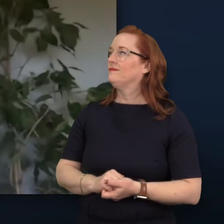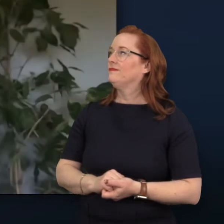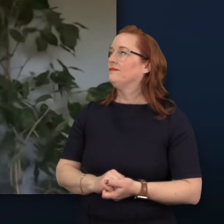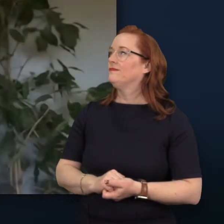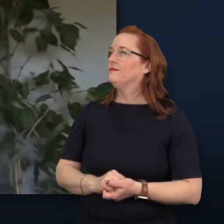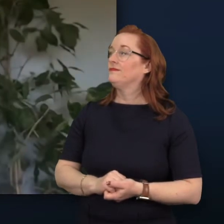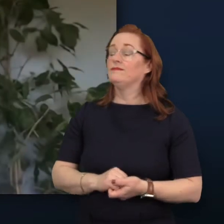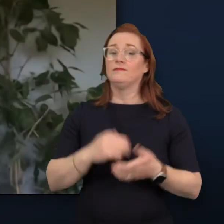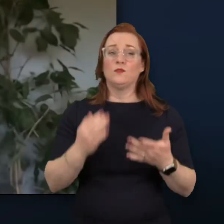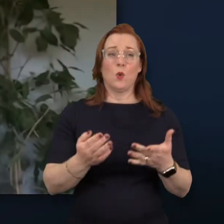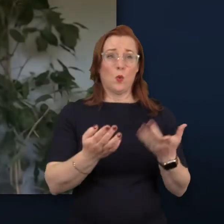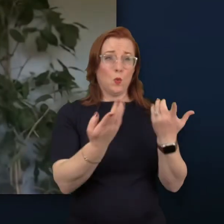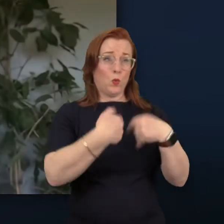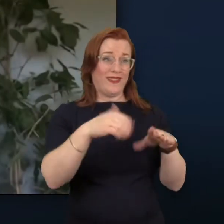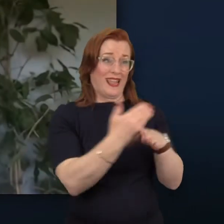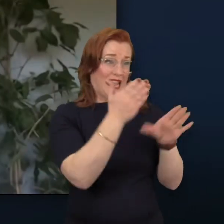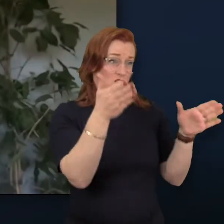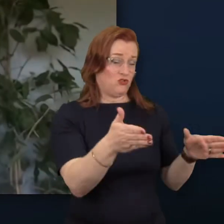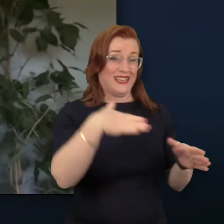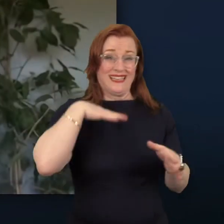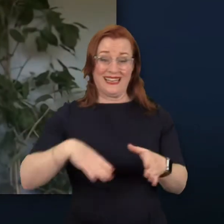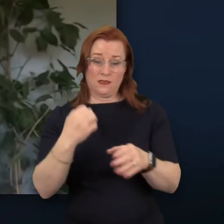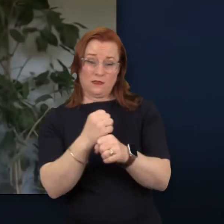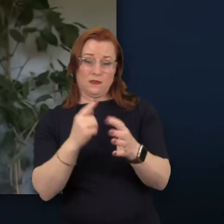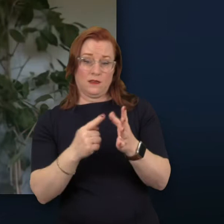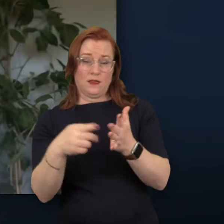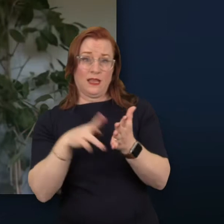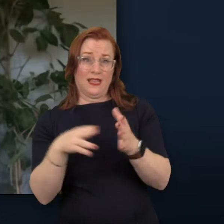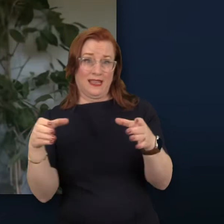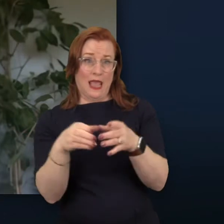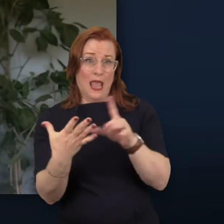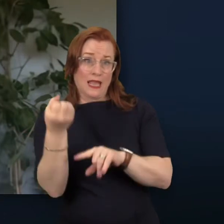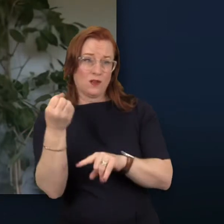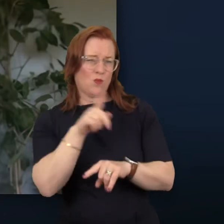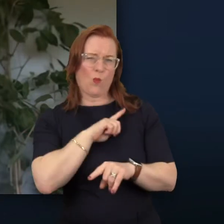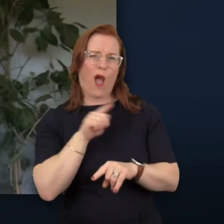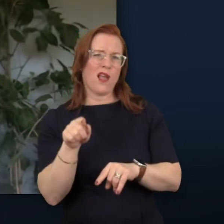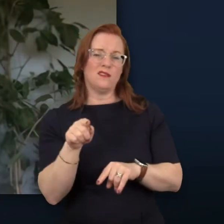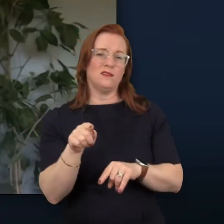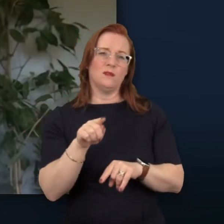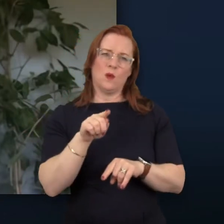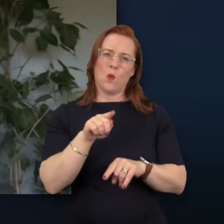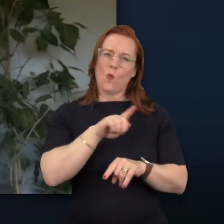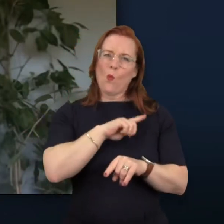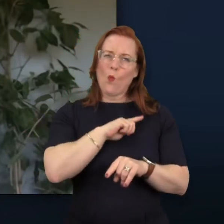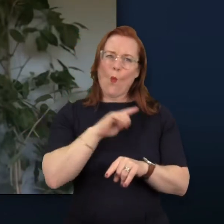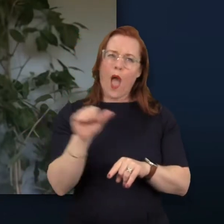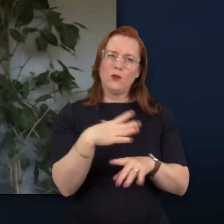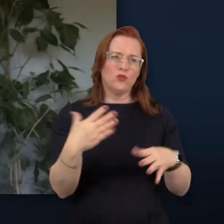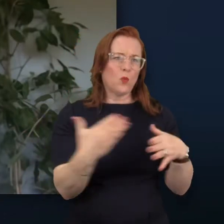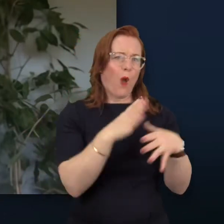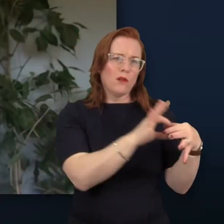So why do we need GAIN as an industry and why does it make sense to GAIN together?